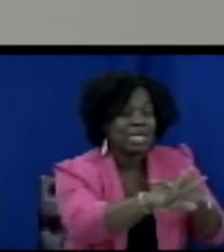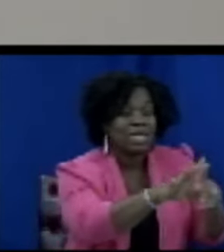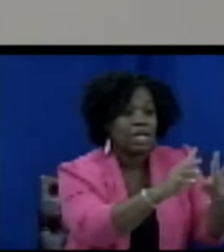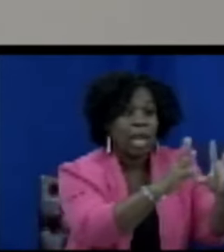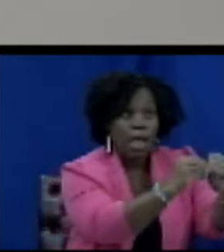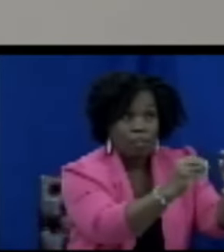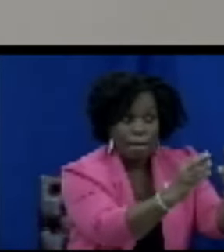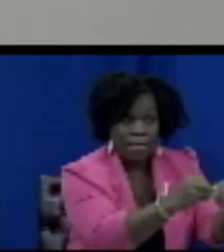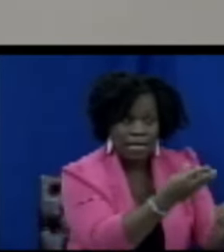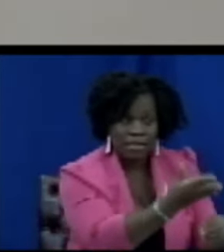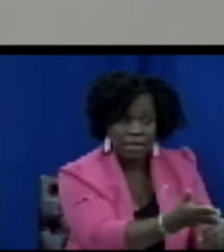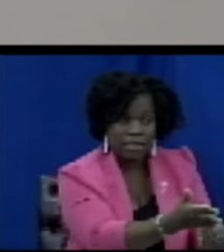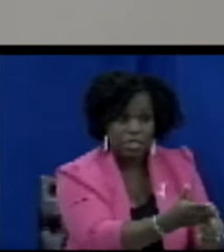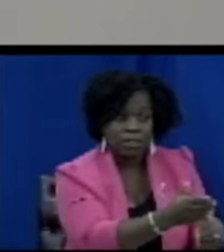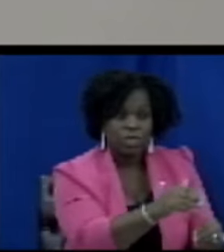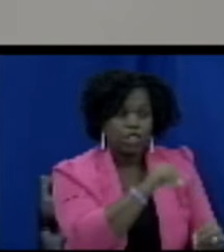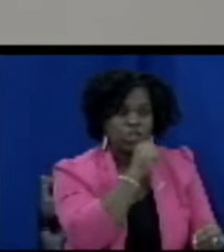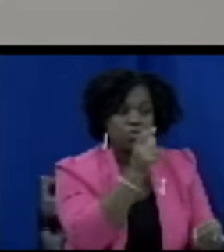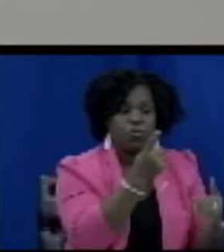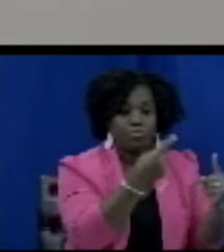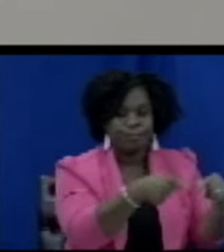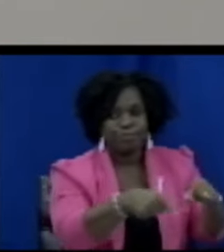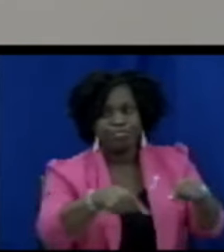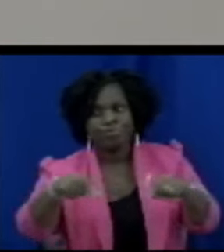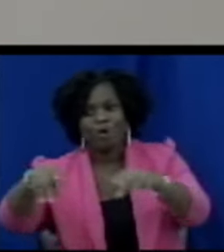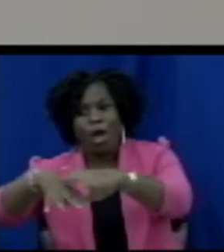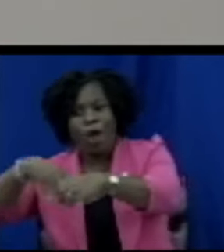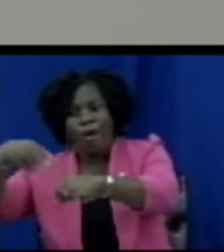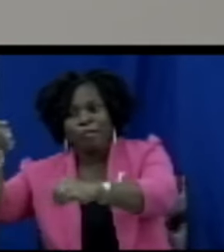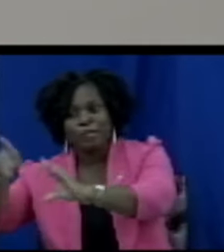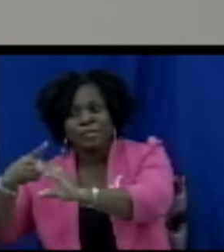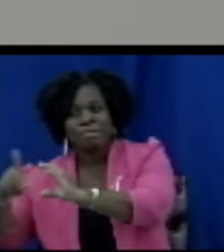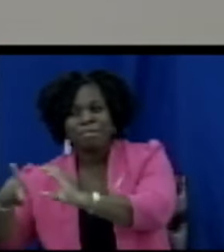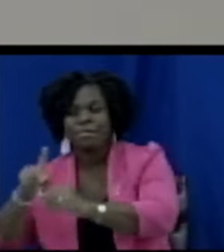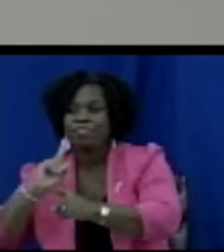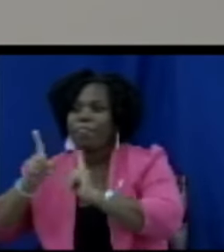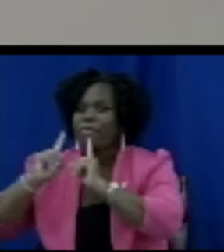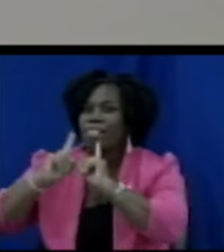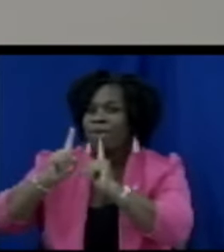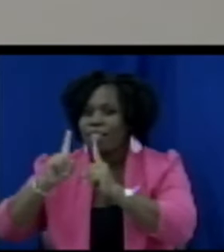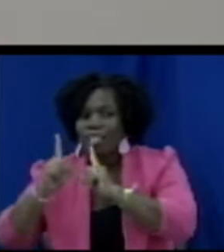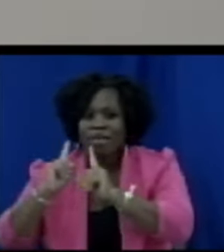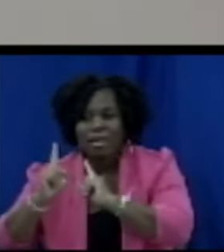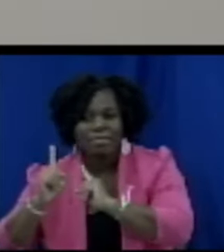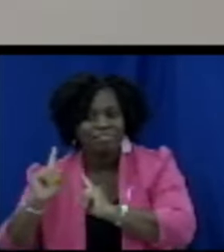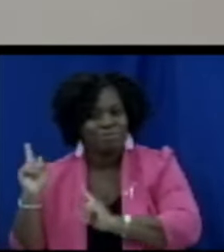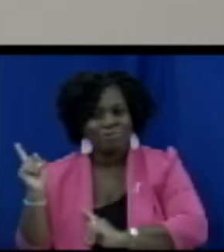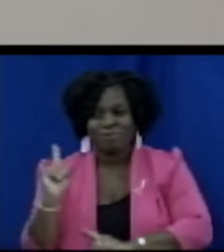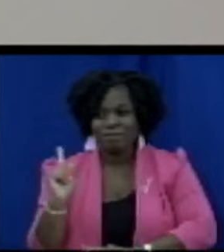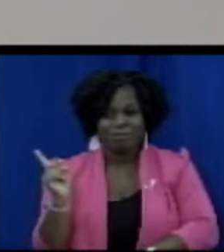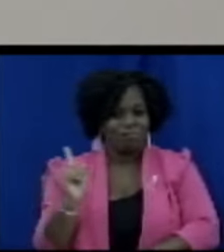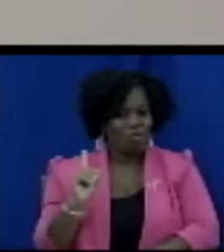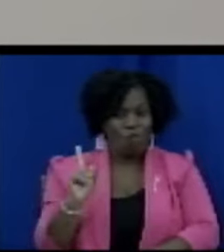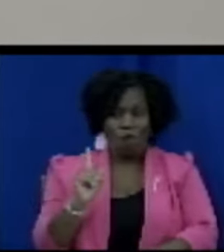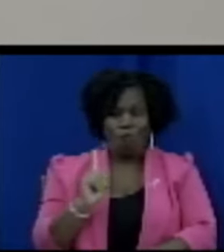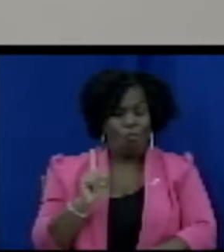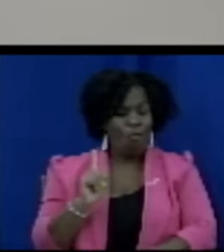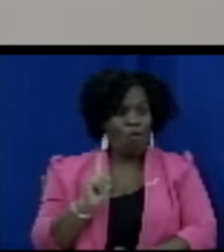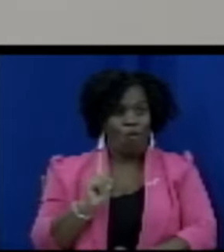dogs and cats and so are roaming among our food but if that is the case that is terrible